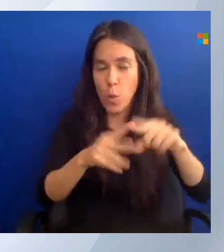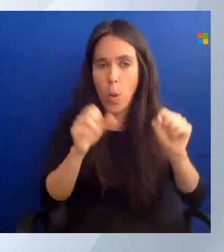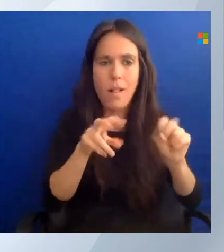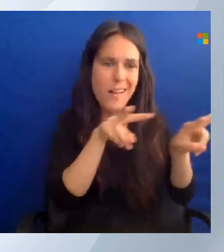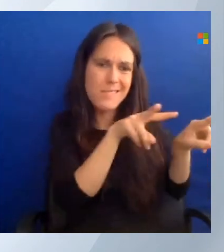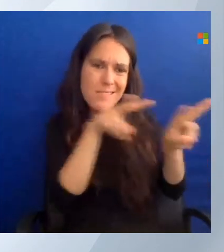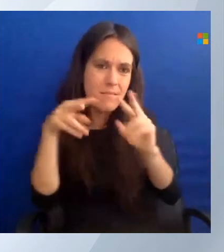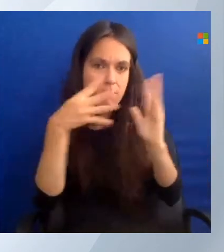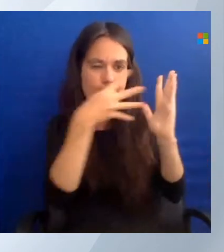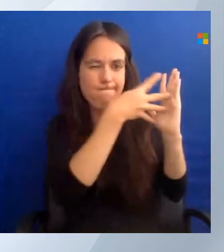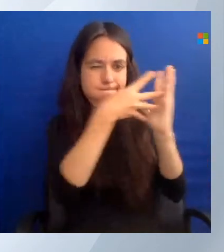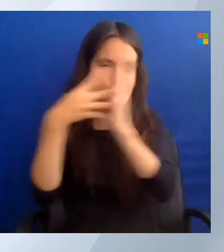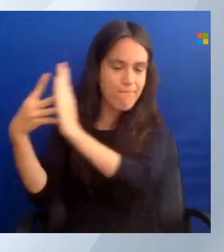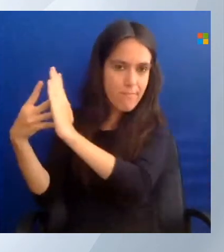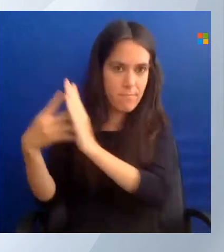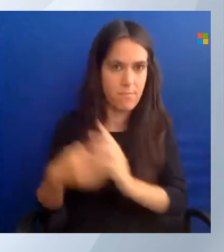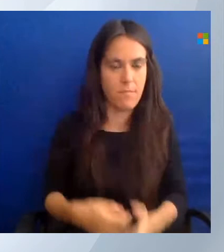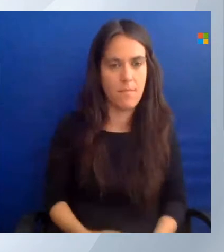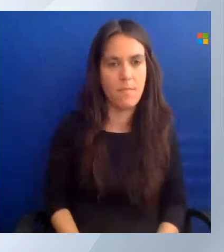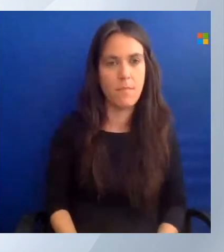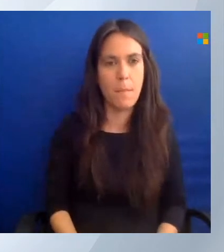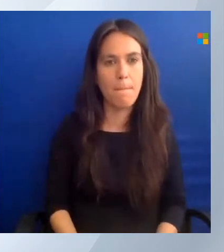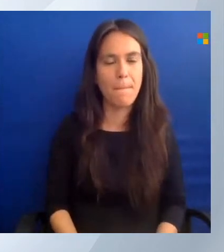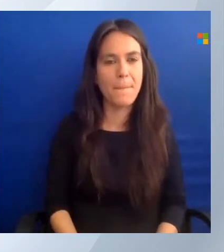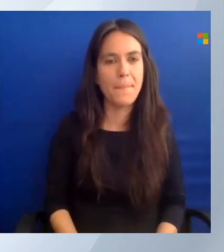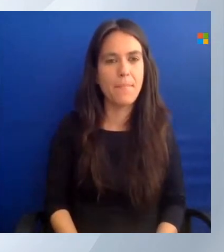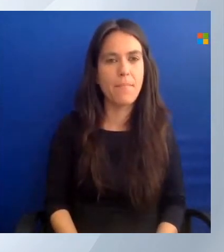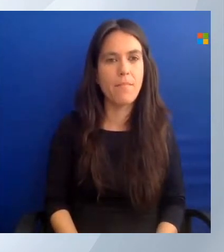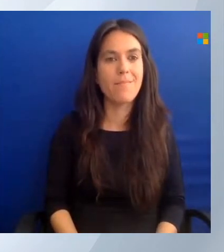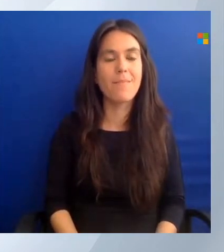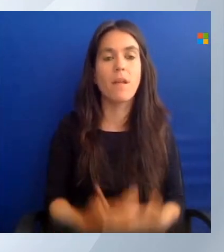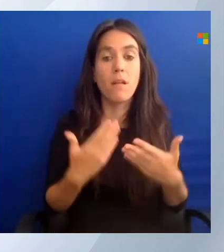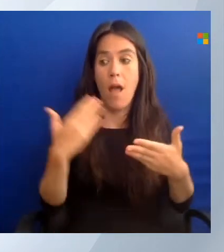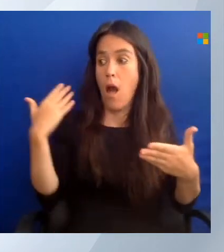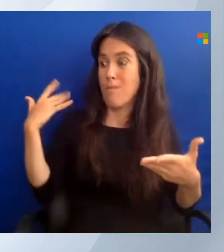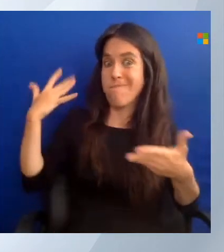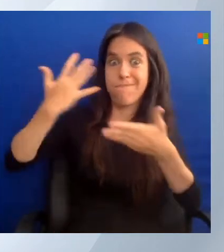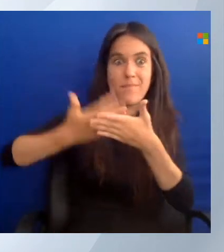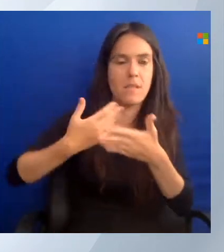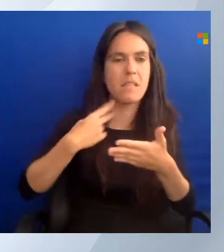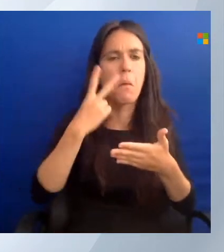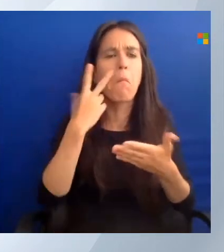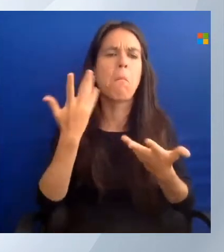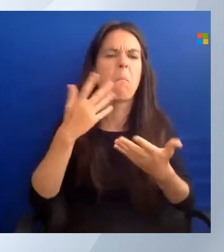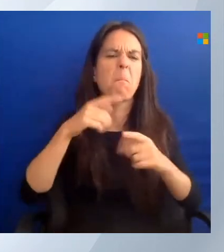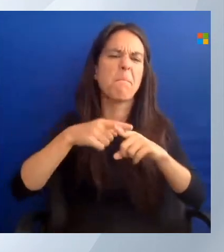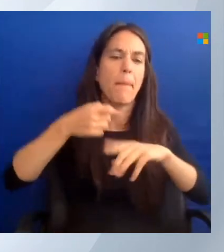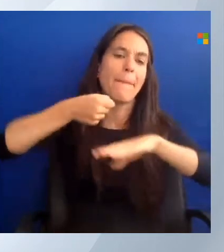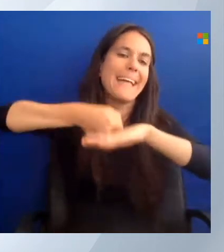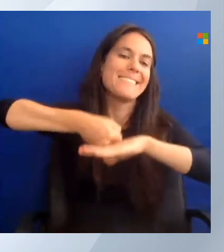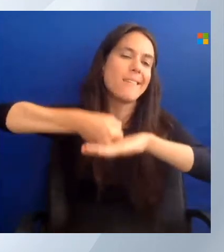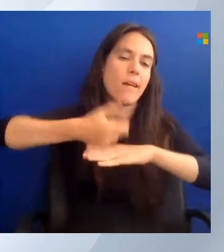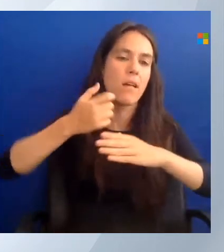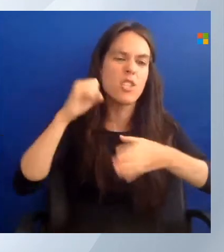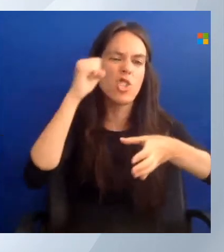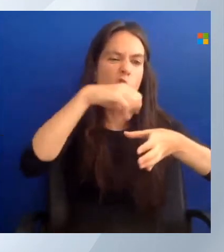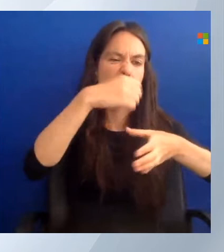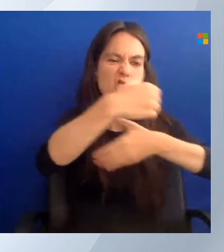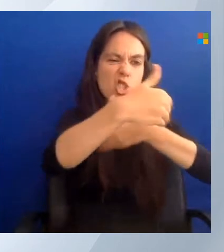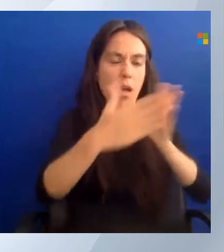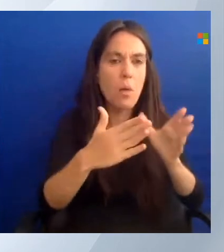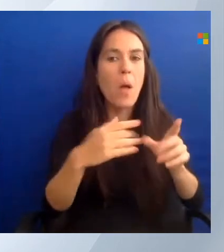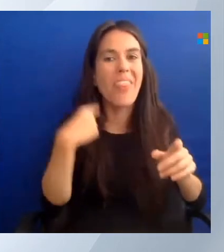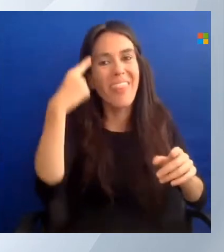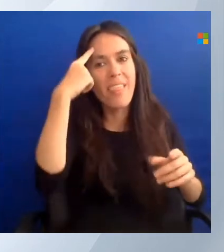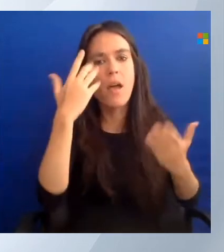But now I want to consider all we have done till now was create very basic storage accounts. But let's say I have been